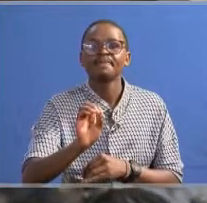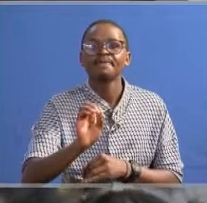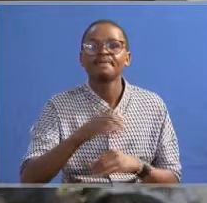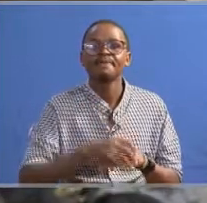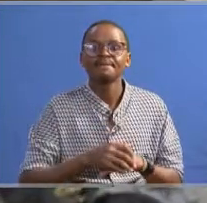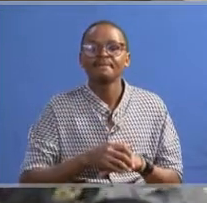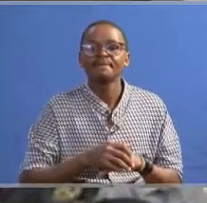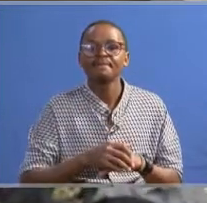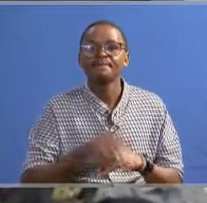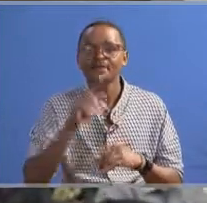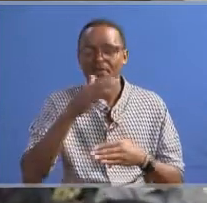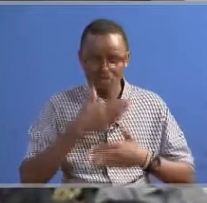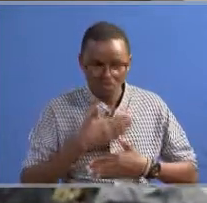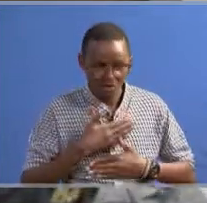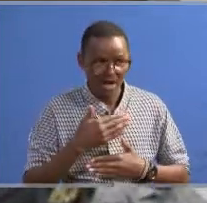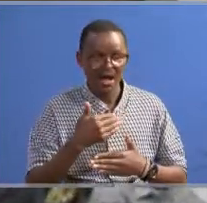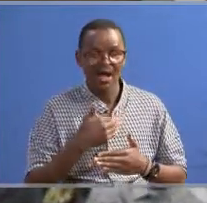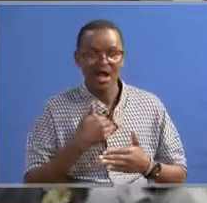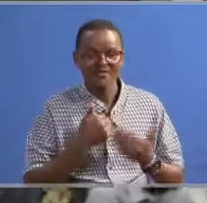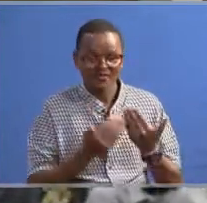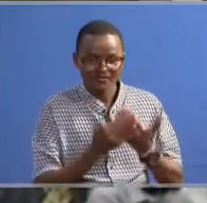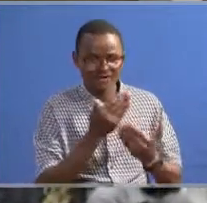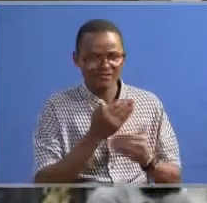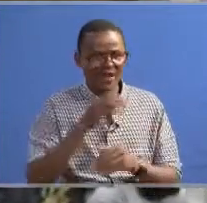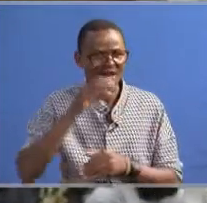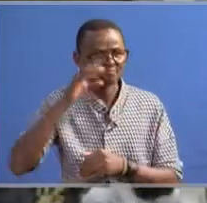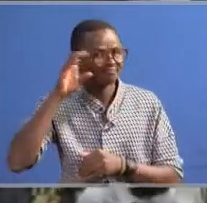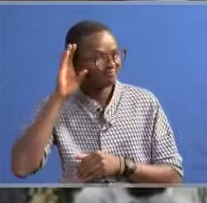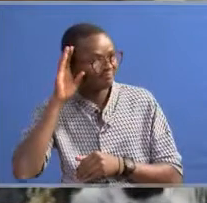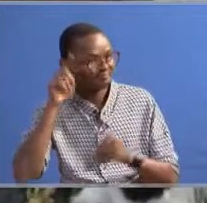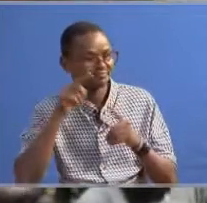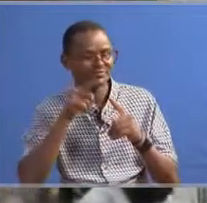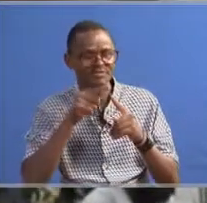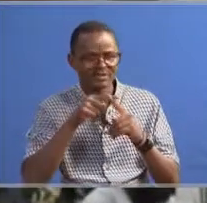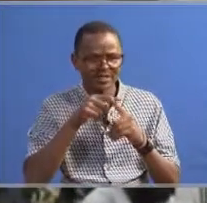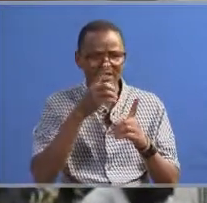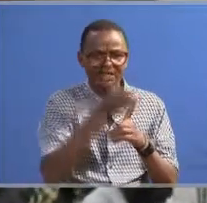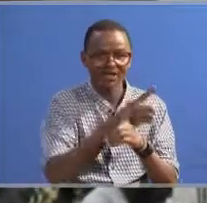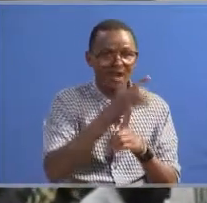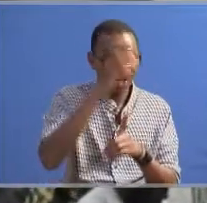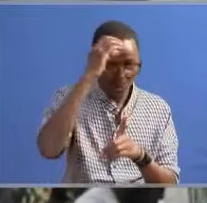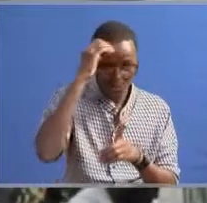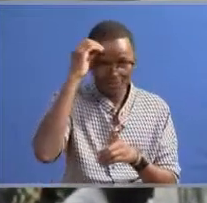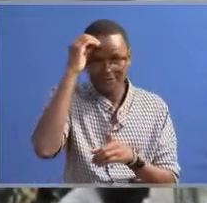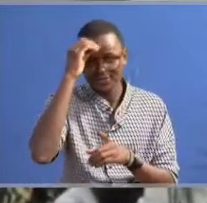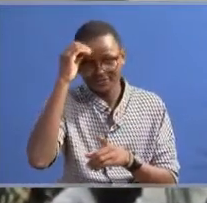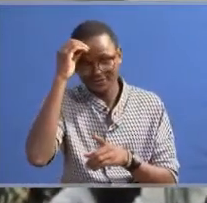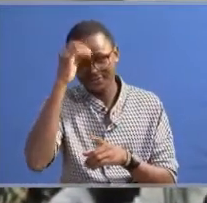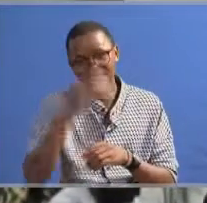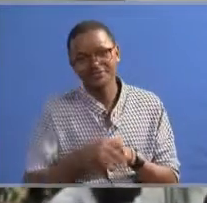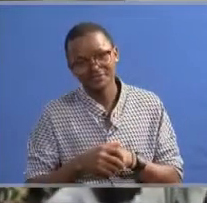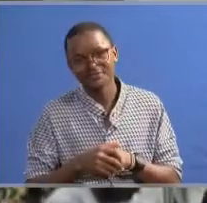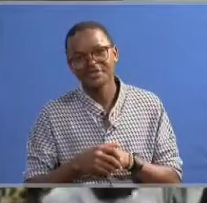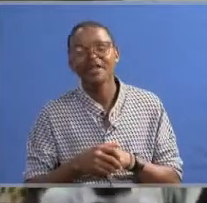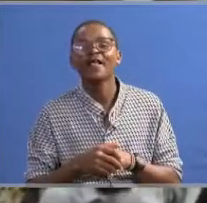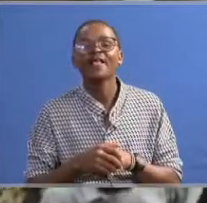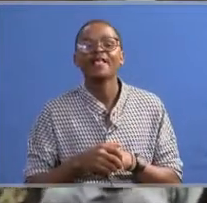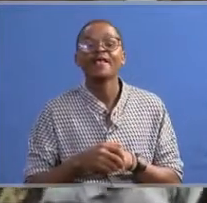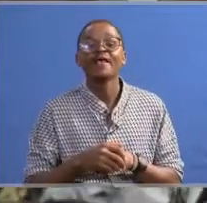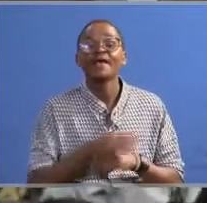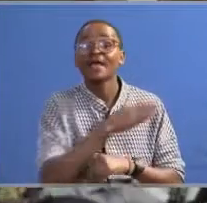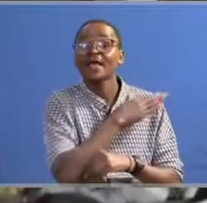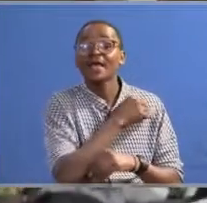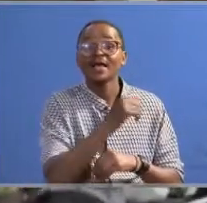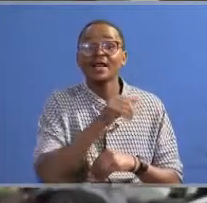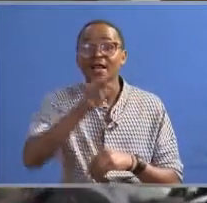Your Honor, I have carefully listened to the views, particularly from Mr. Caldram and